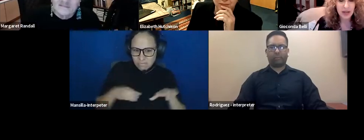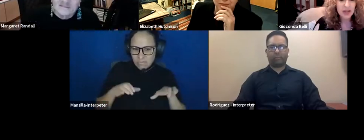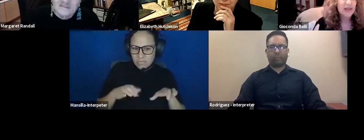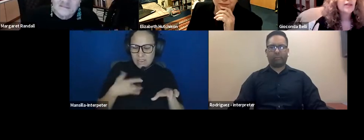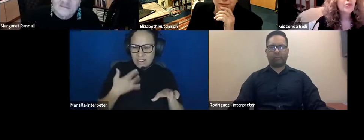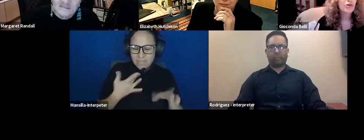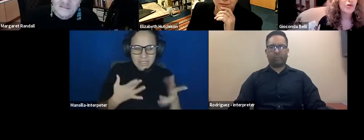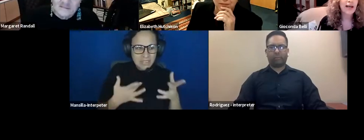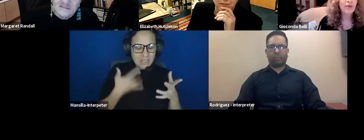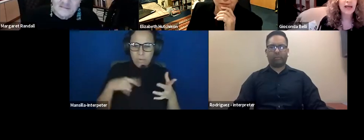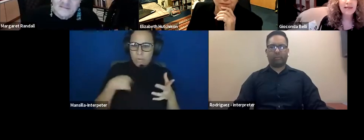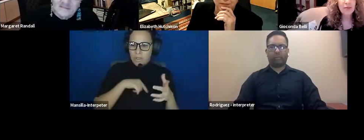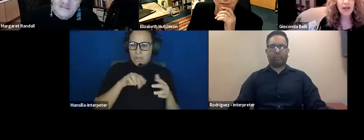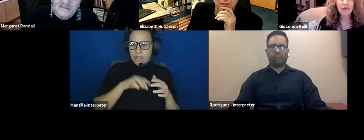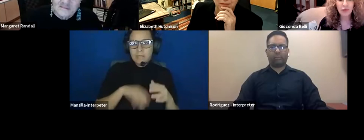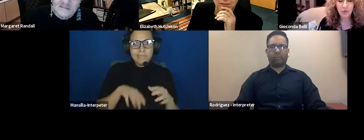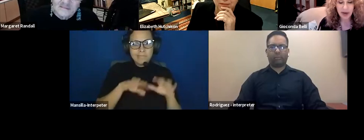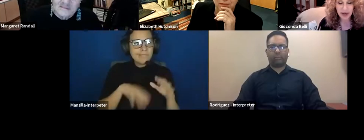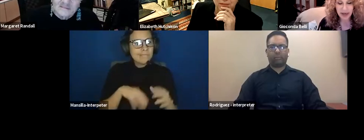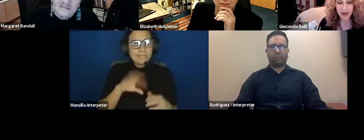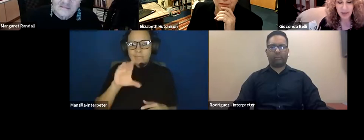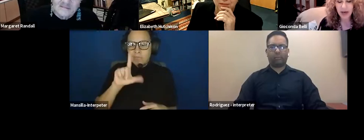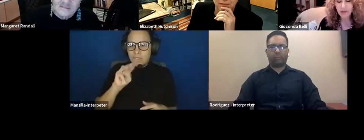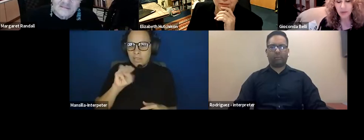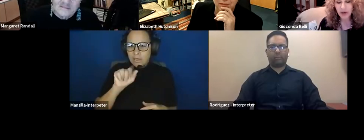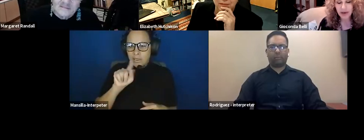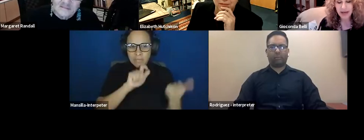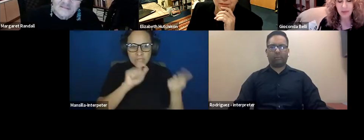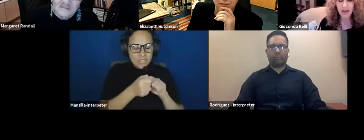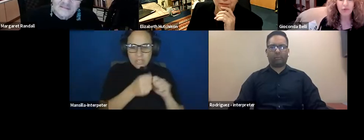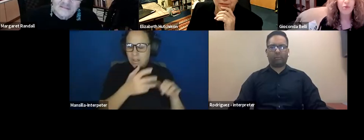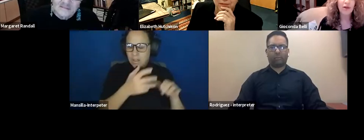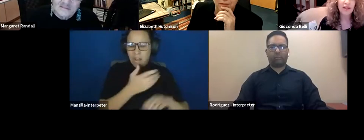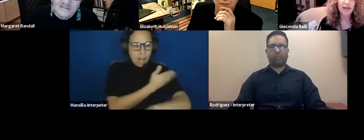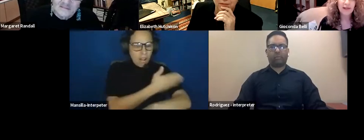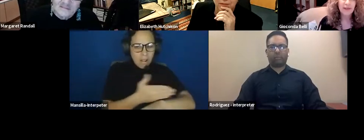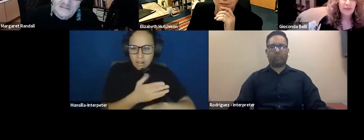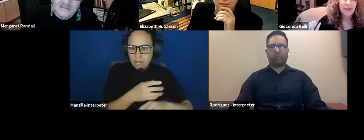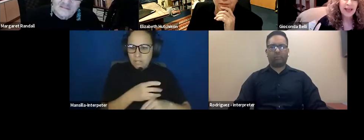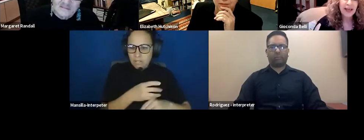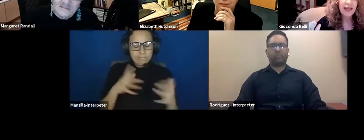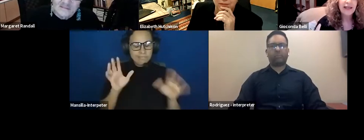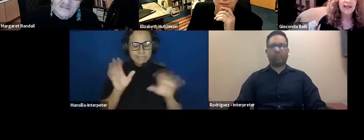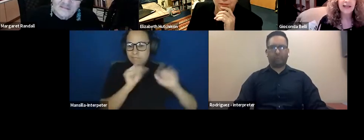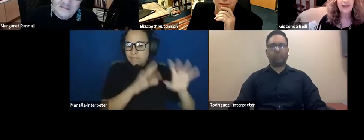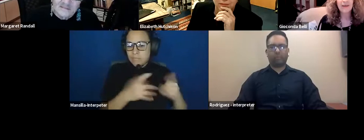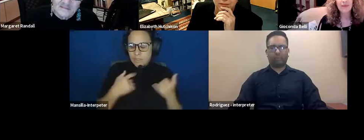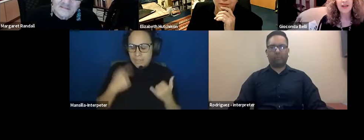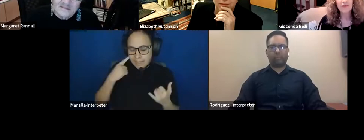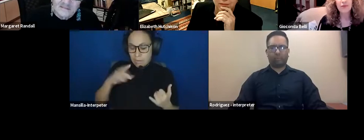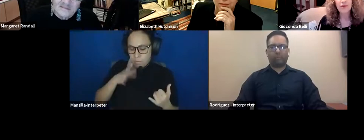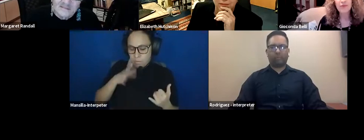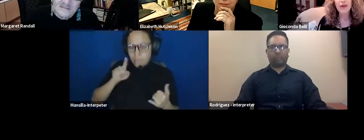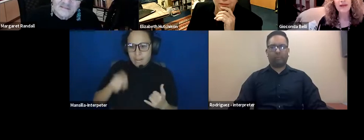climate change. So I really think we have to worry, and we have to worry and we have to work. And like